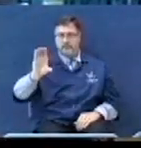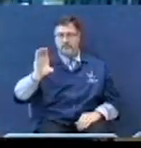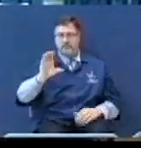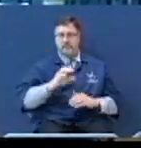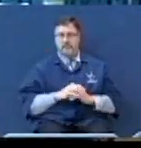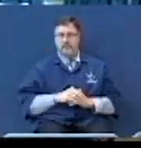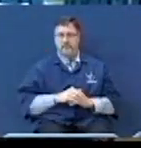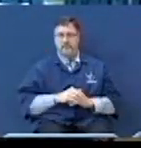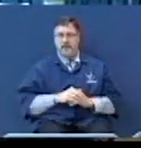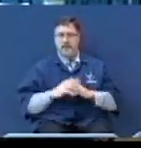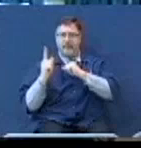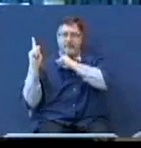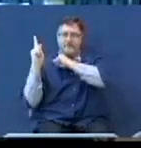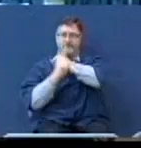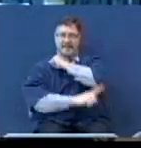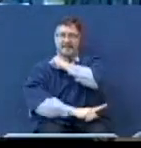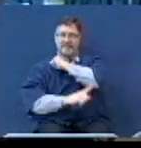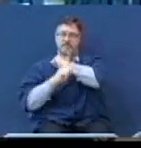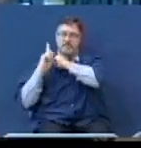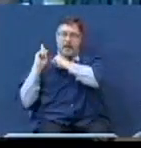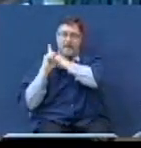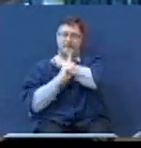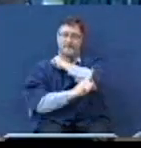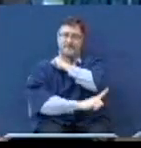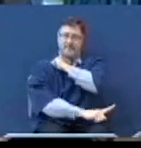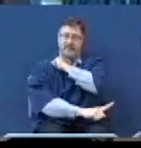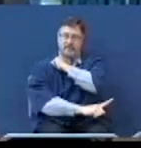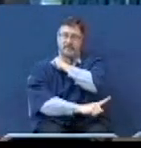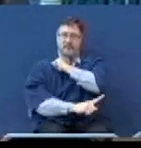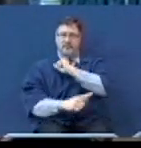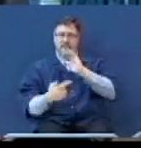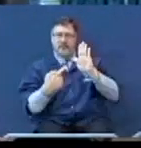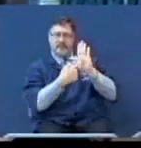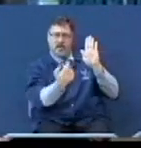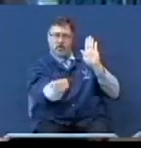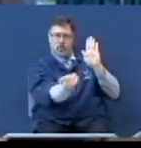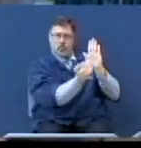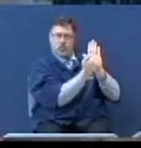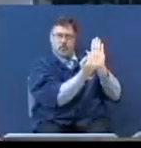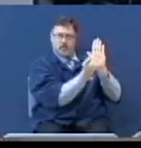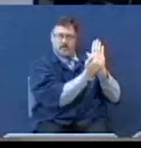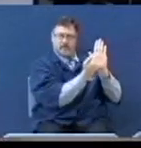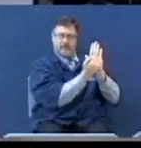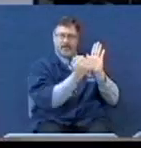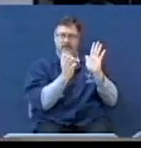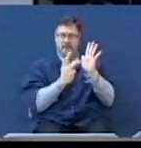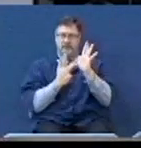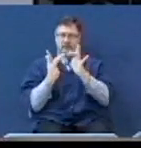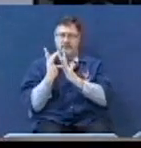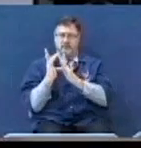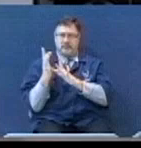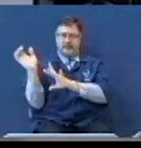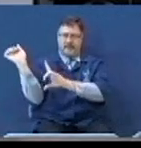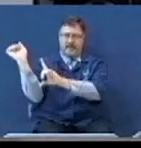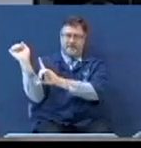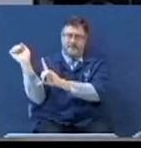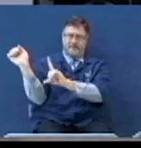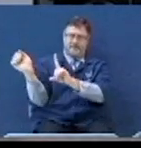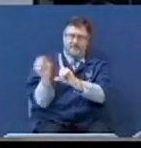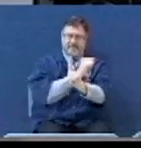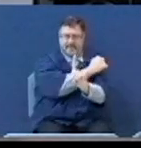The punishment. They crucified him. They didn't beat him with ball bats.